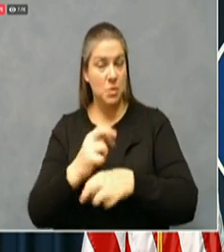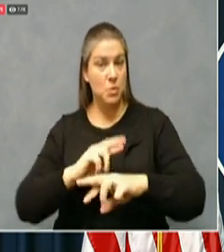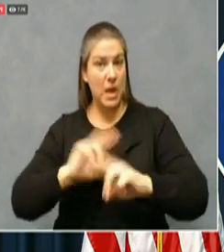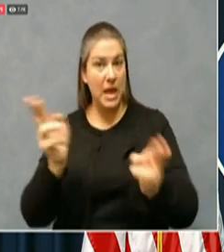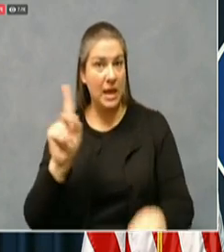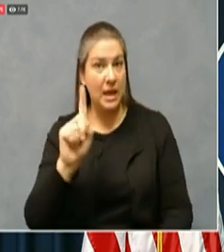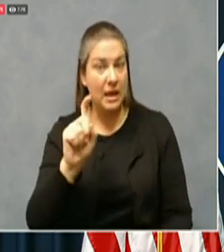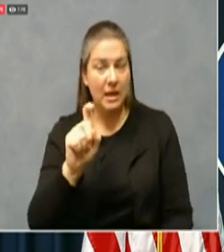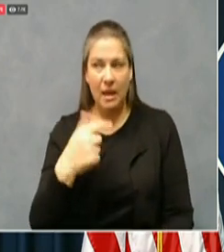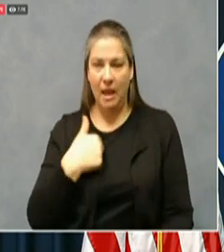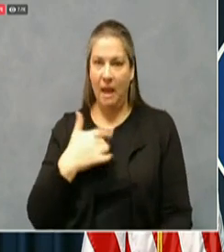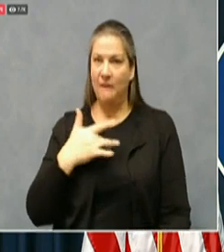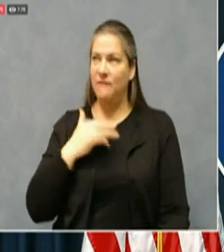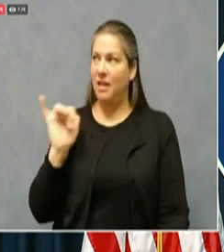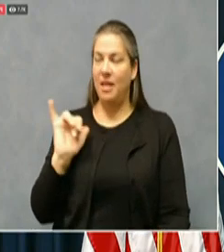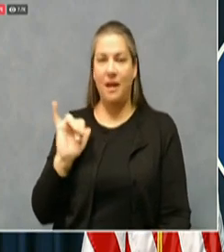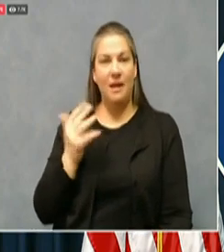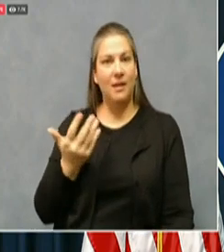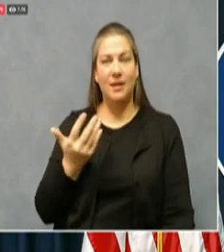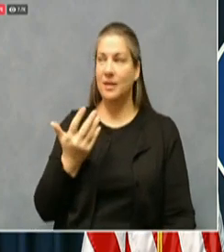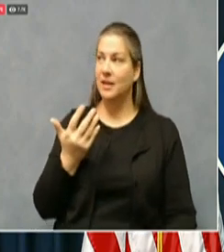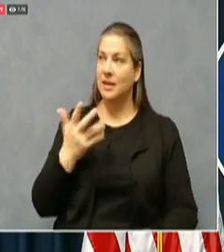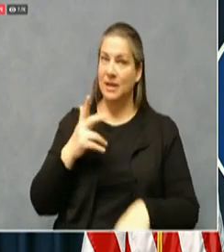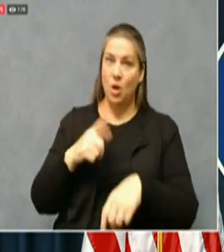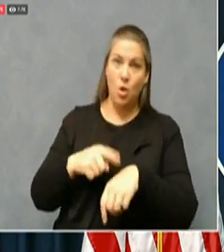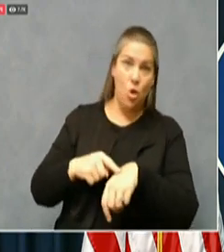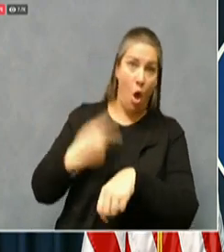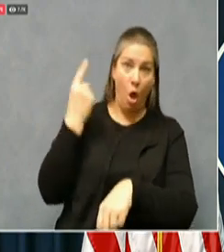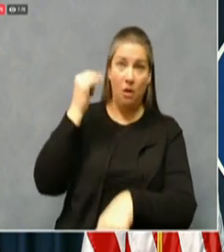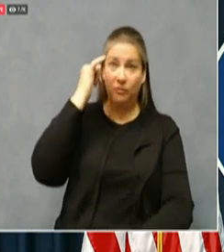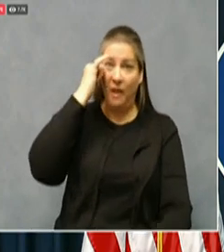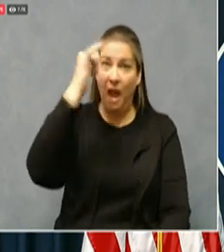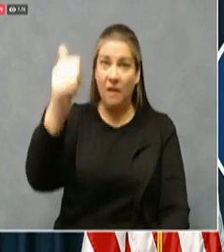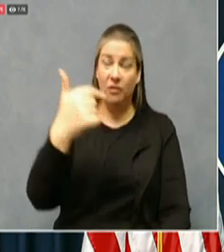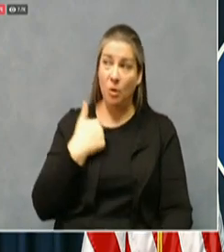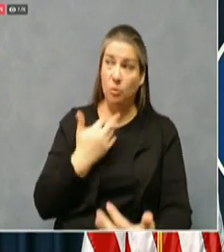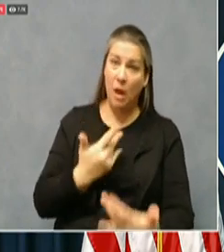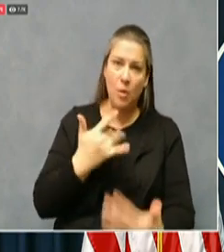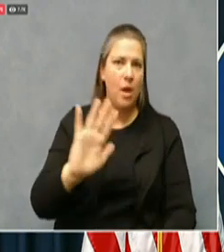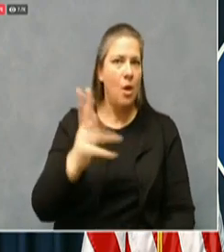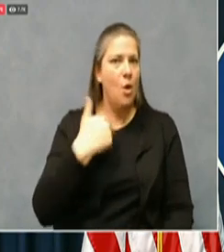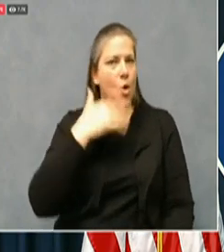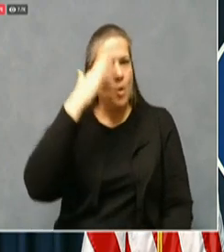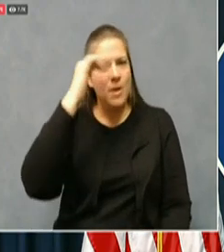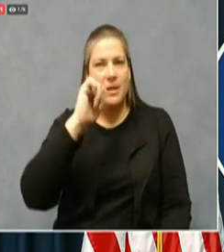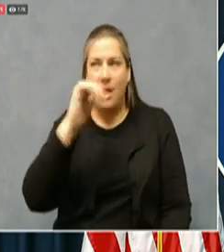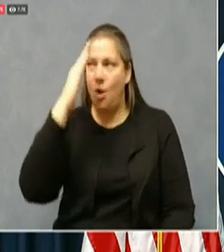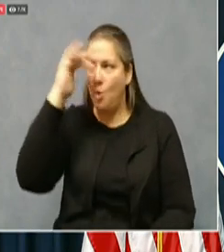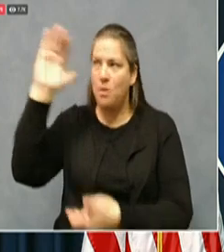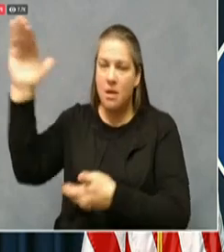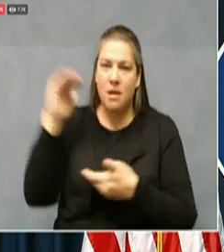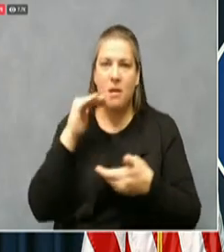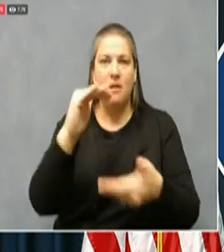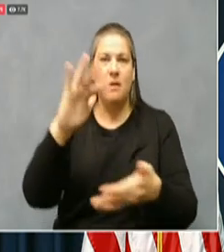shrinking and how long we believe it'll take to get those who want to be vaccinated vaccinated.